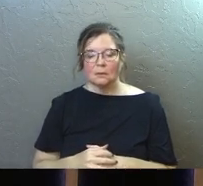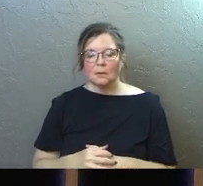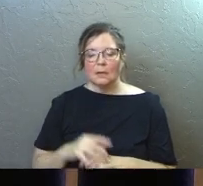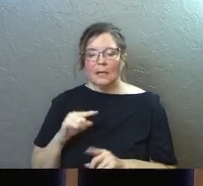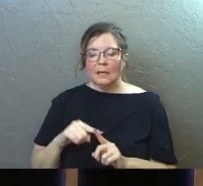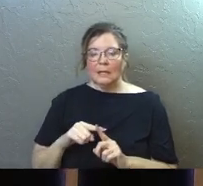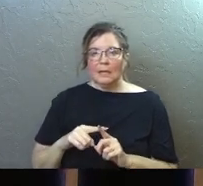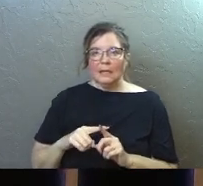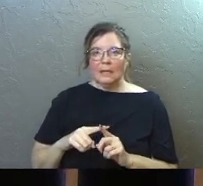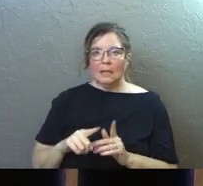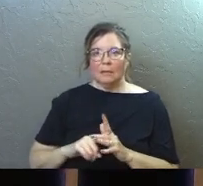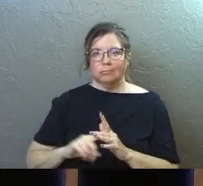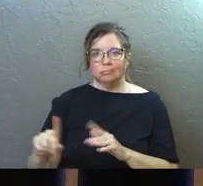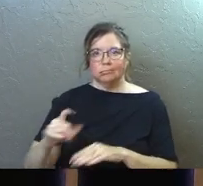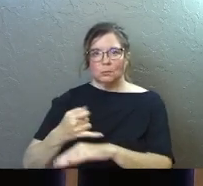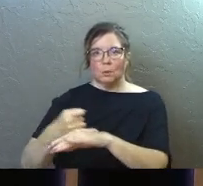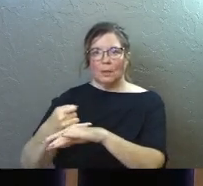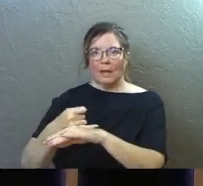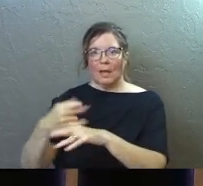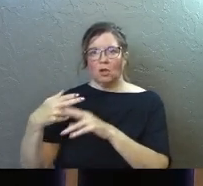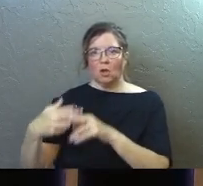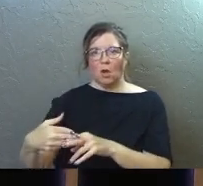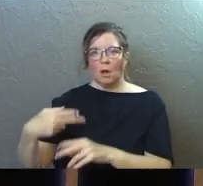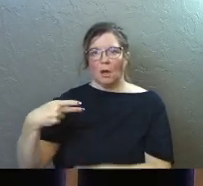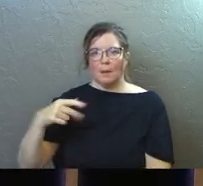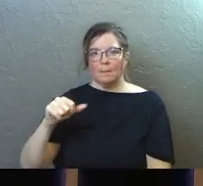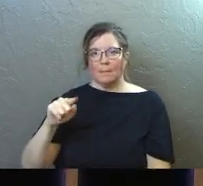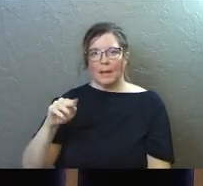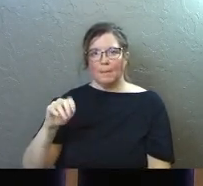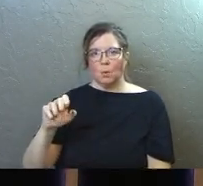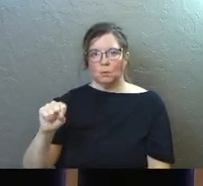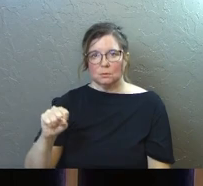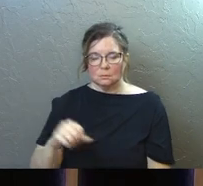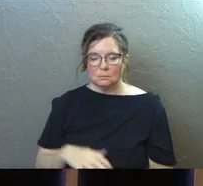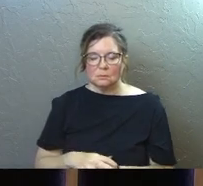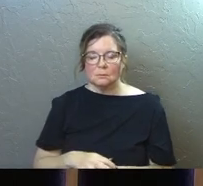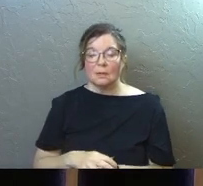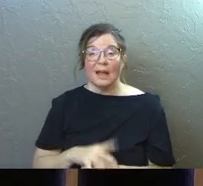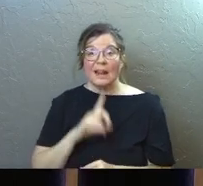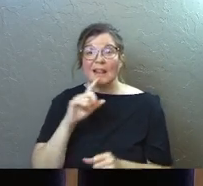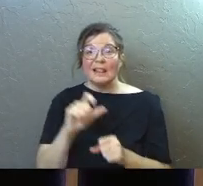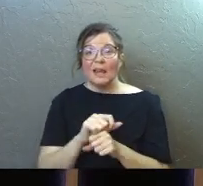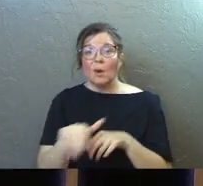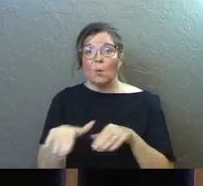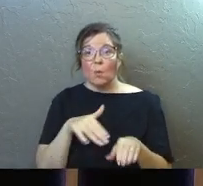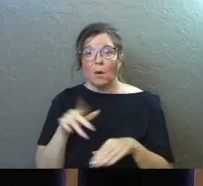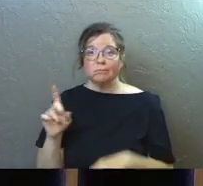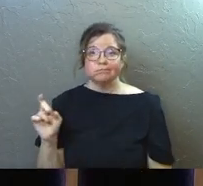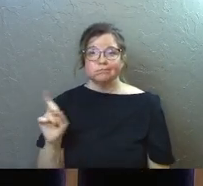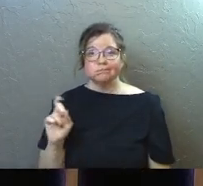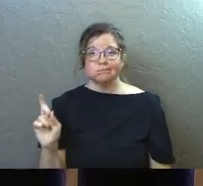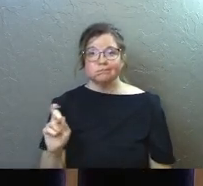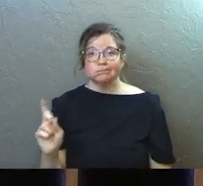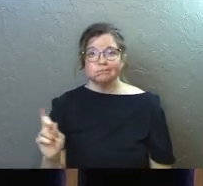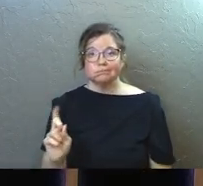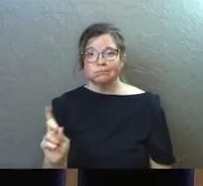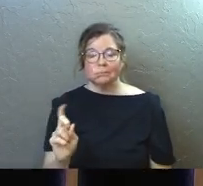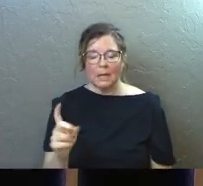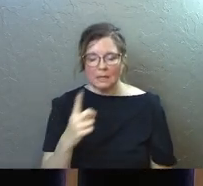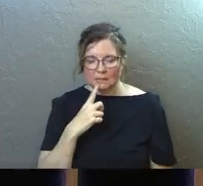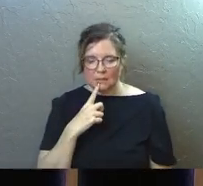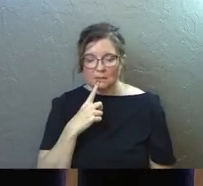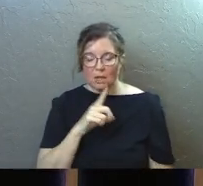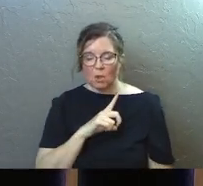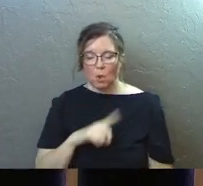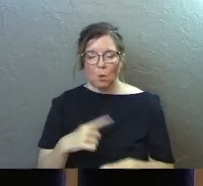And he was exiled to this little island called Patmos. And he's literally walking along in Patmos. And he